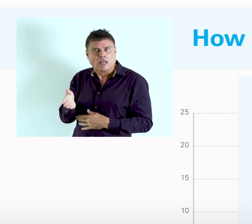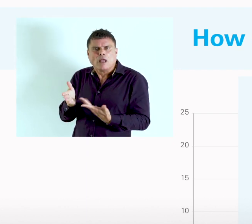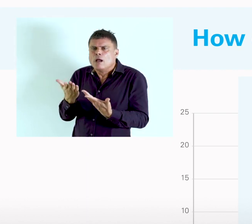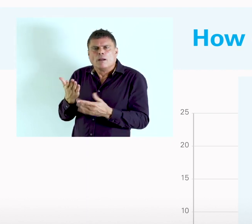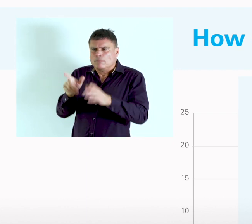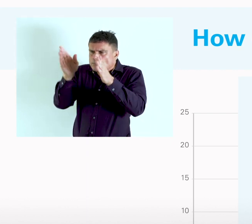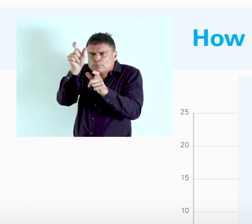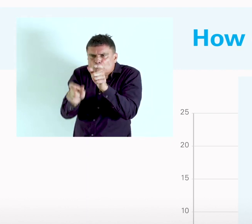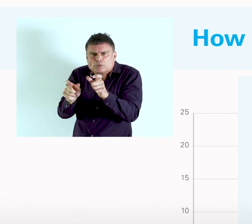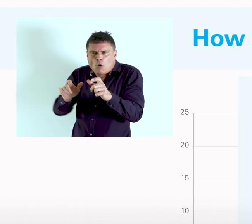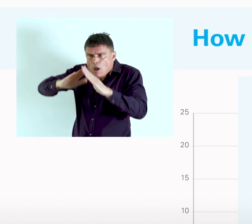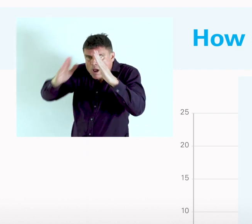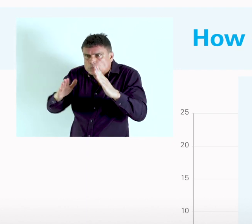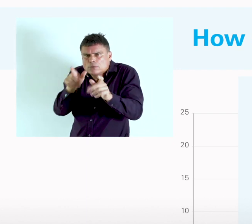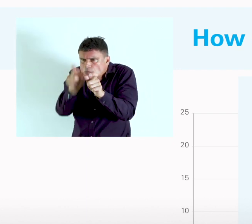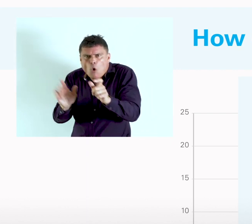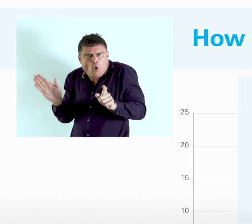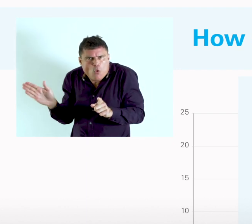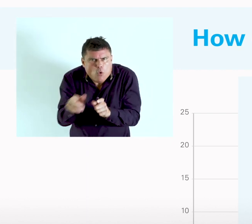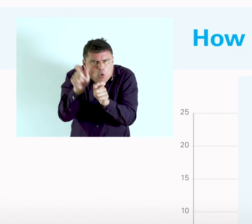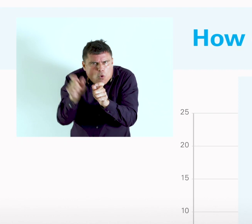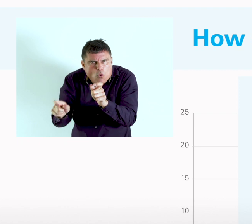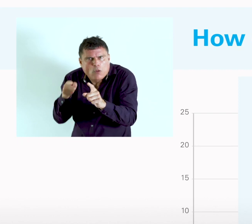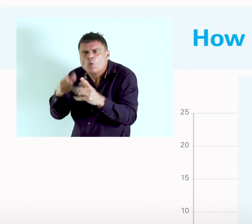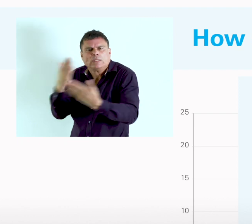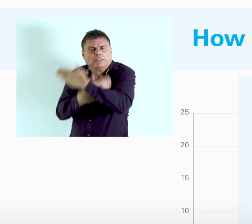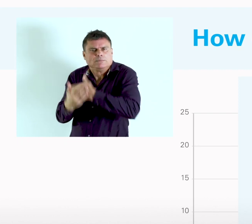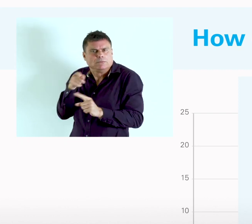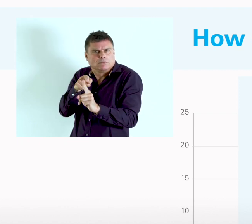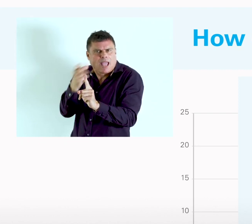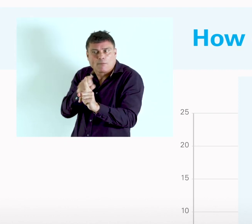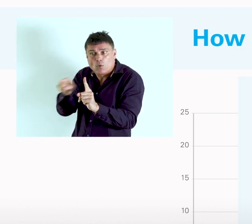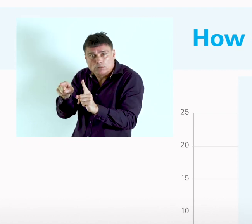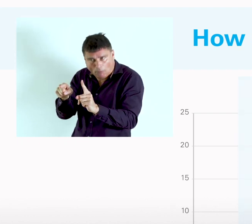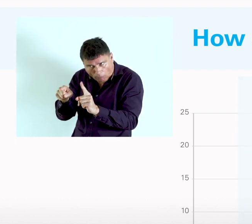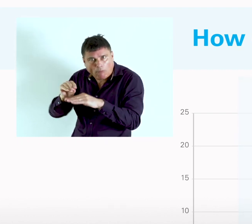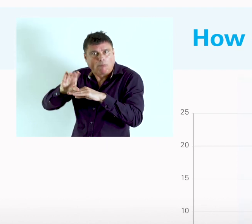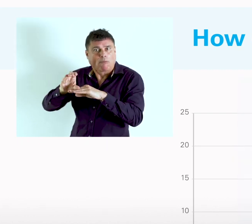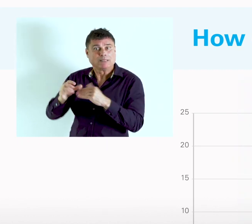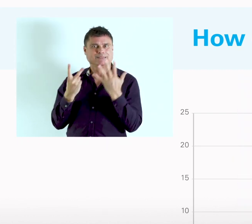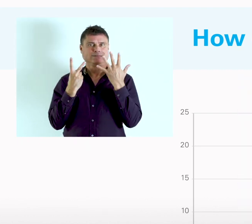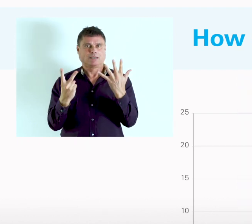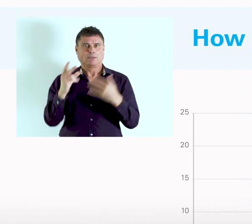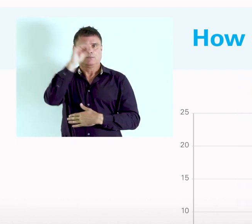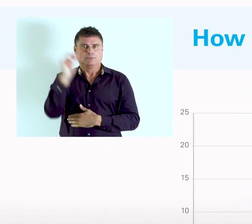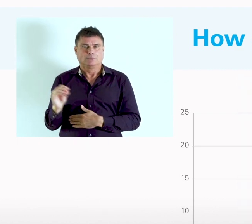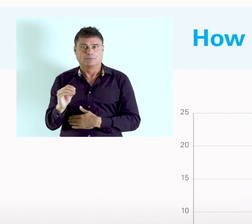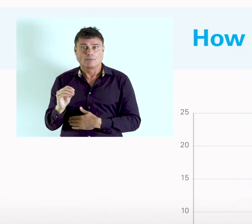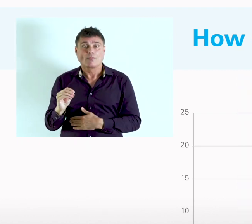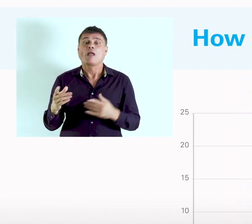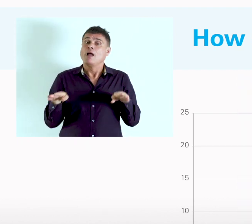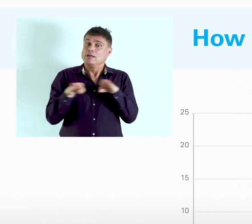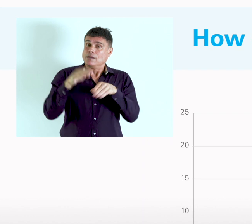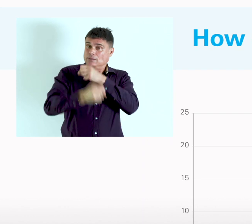every single member of the household. The disability prevalence that was produced was 7%. In the same